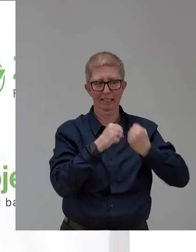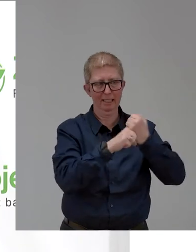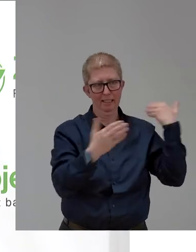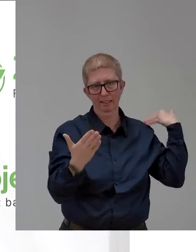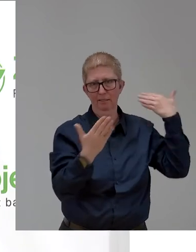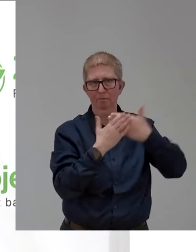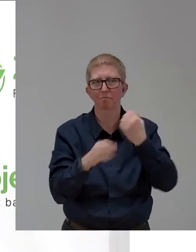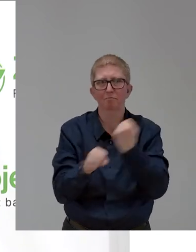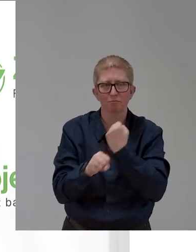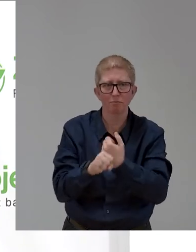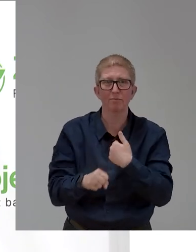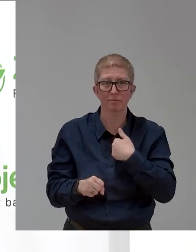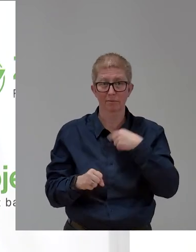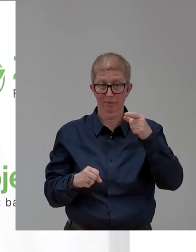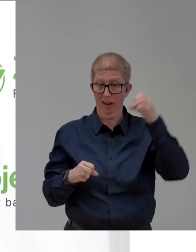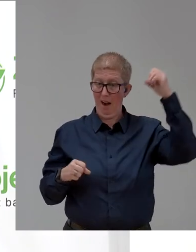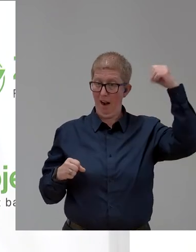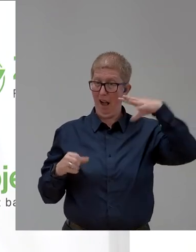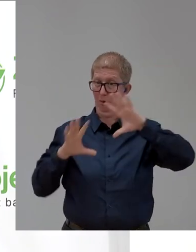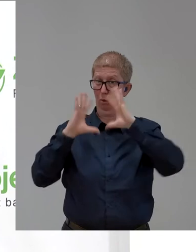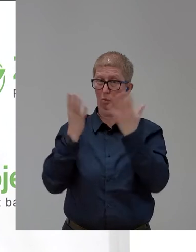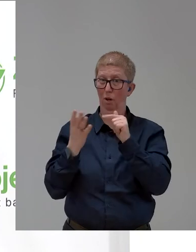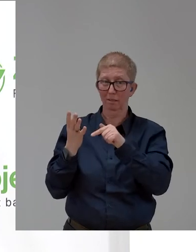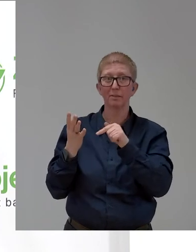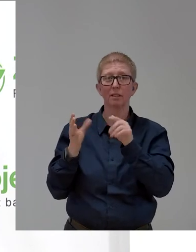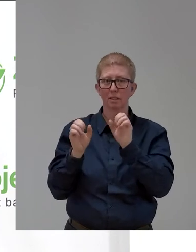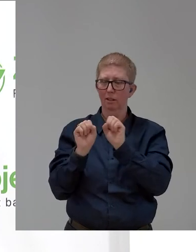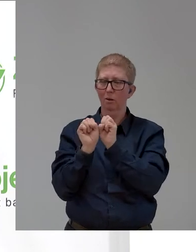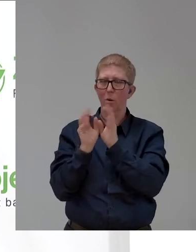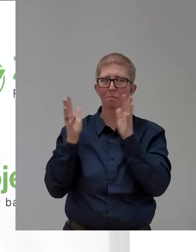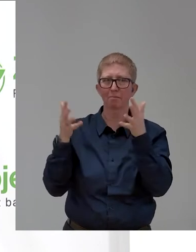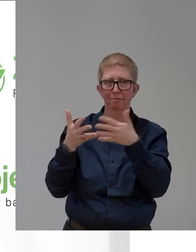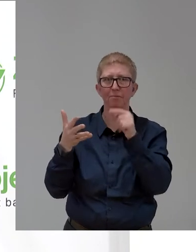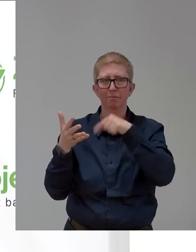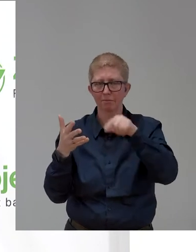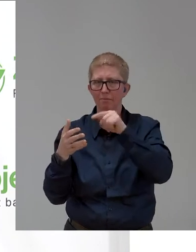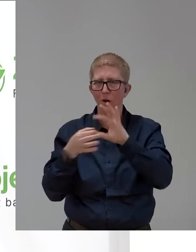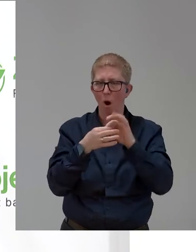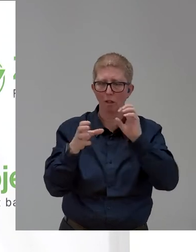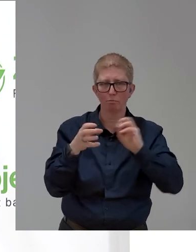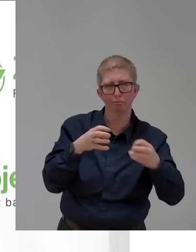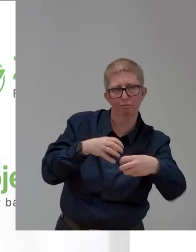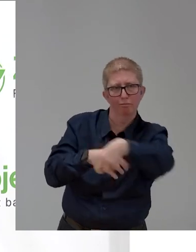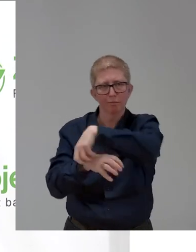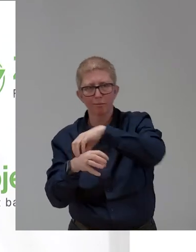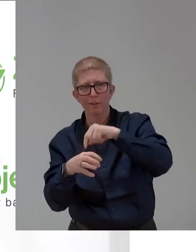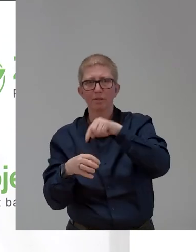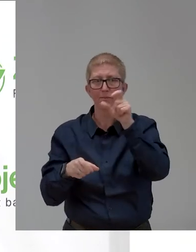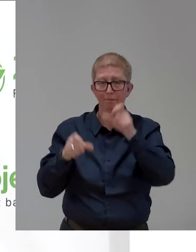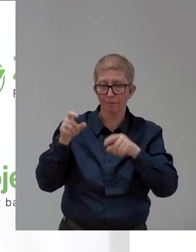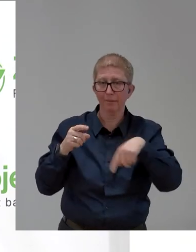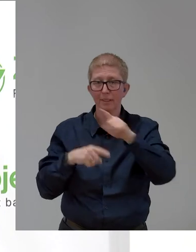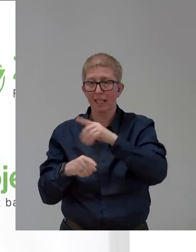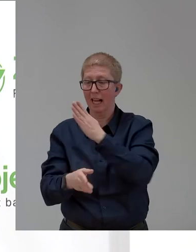Light for the World is a global organization in disability and development. We are